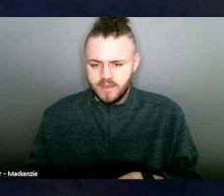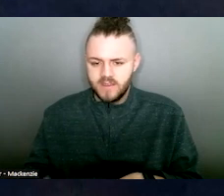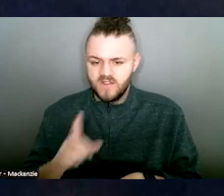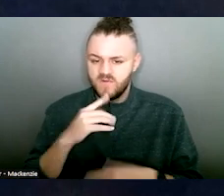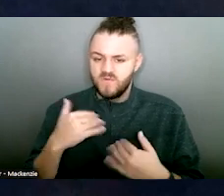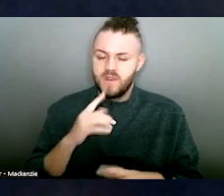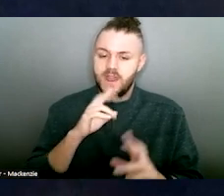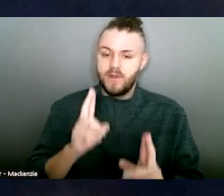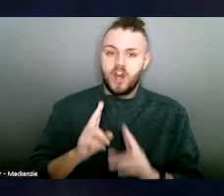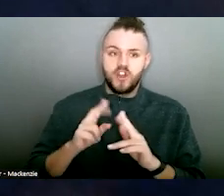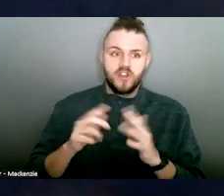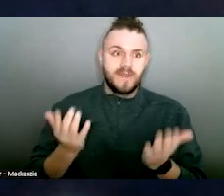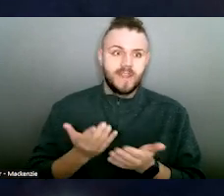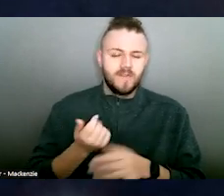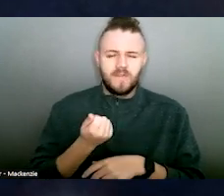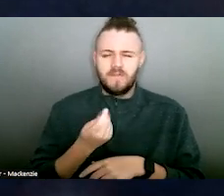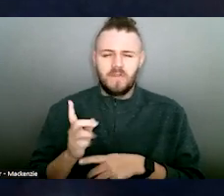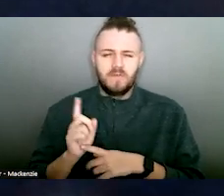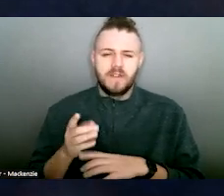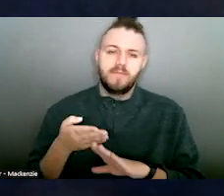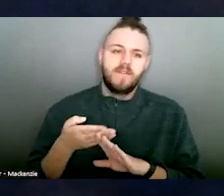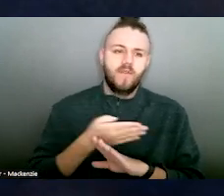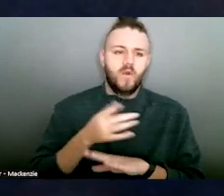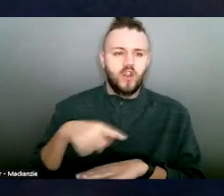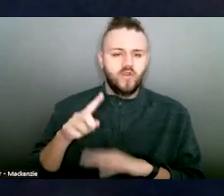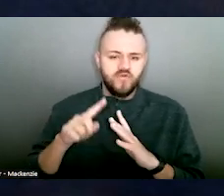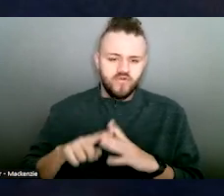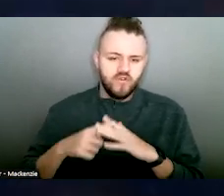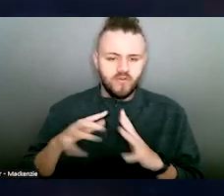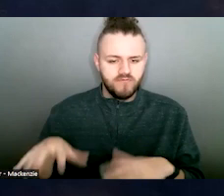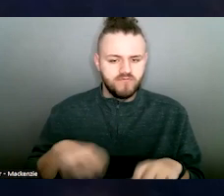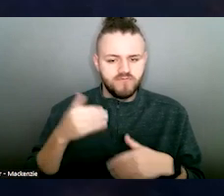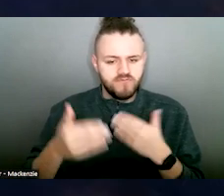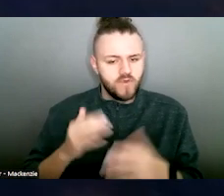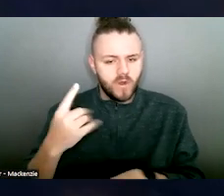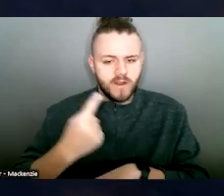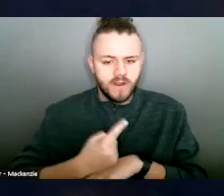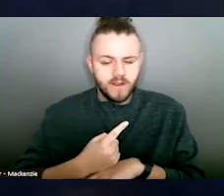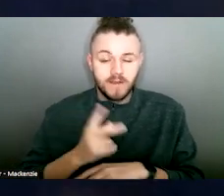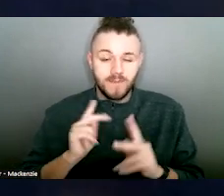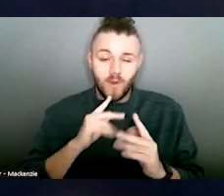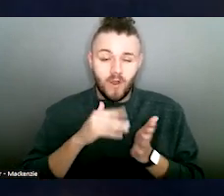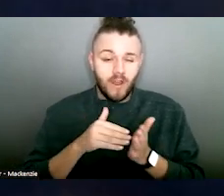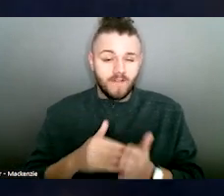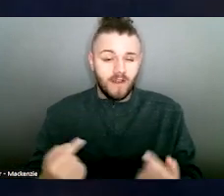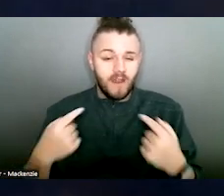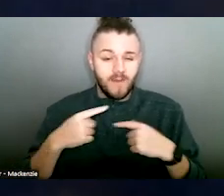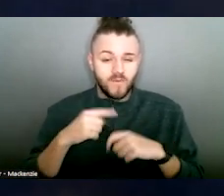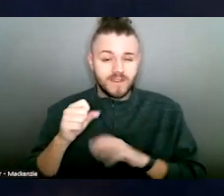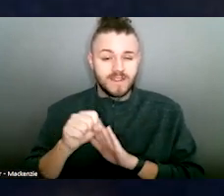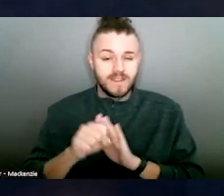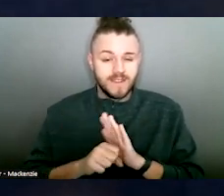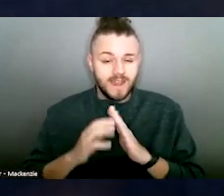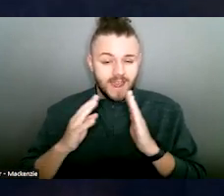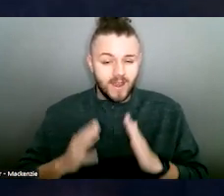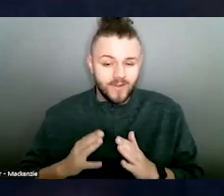for just a few minutes before you start your day. When people often come to the statehouse, I speak to many groups like